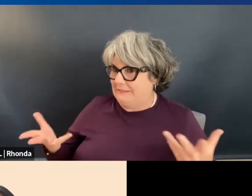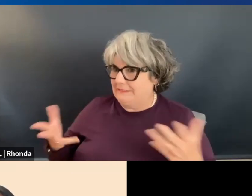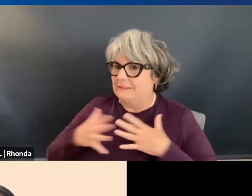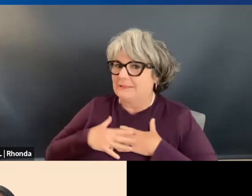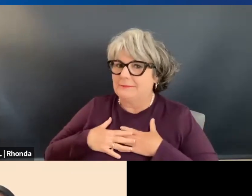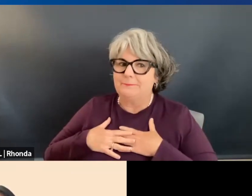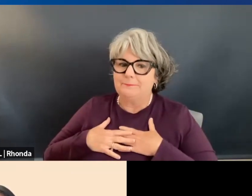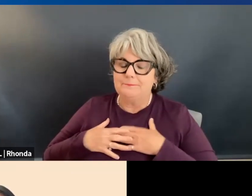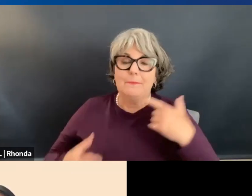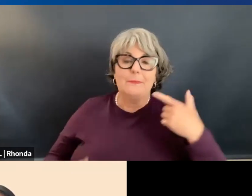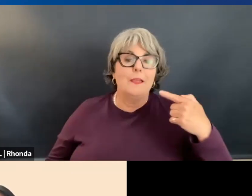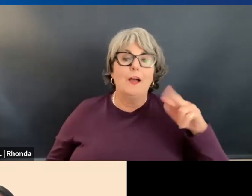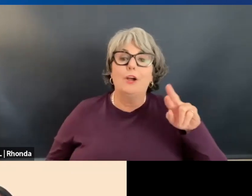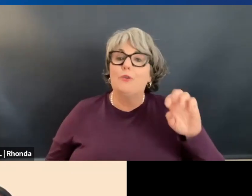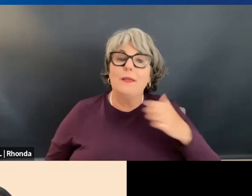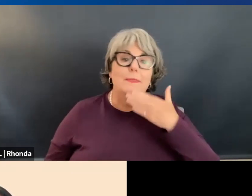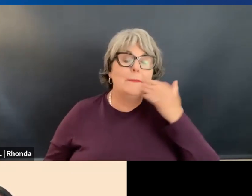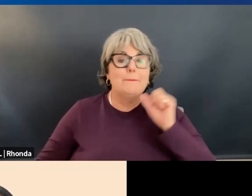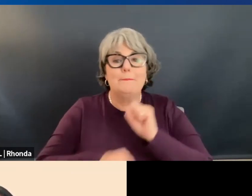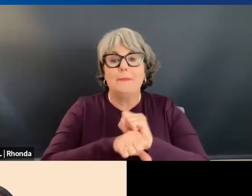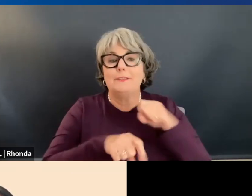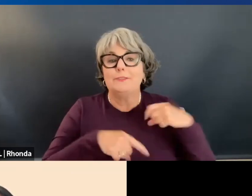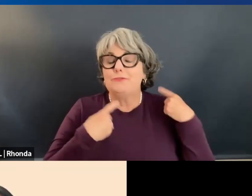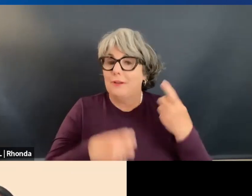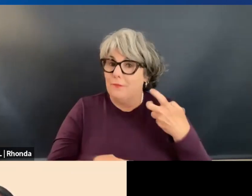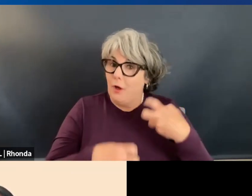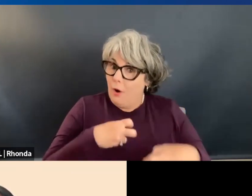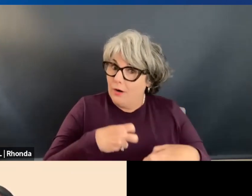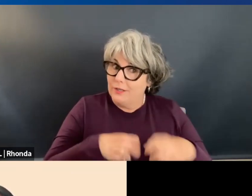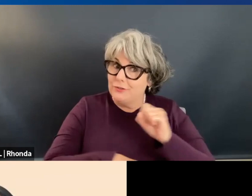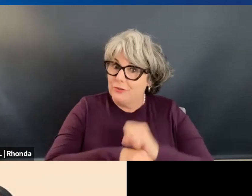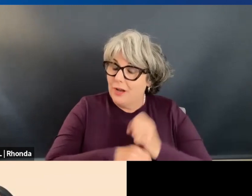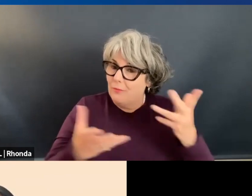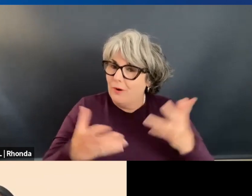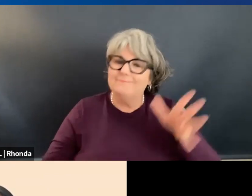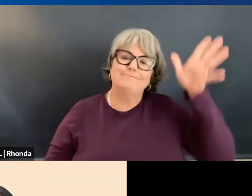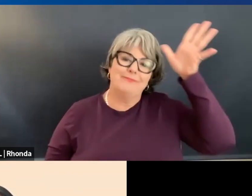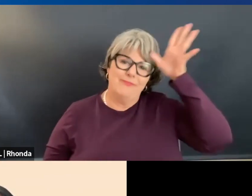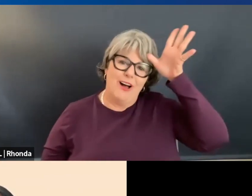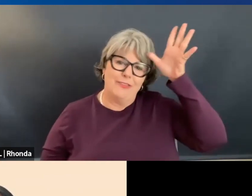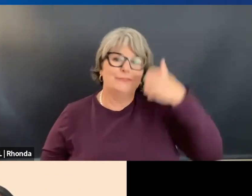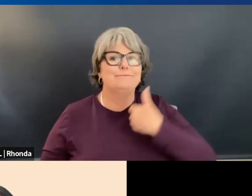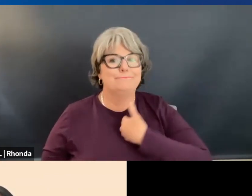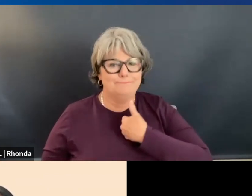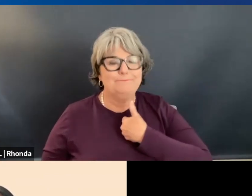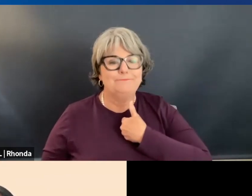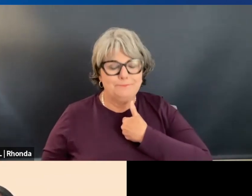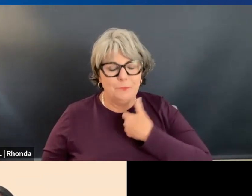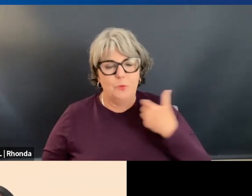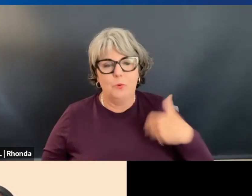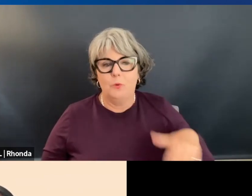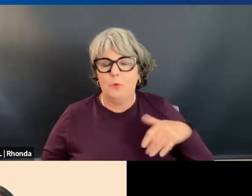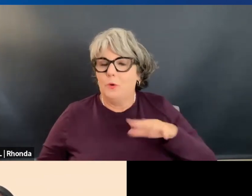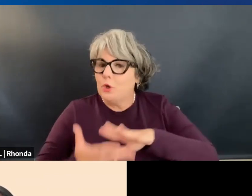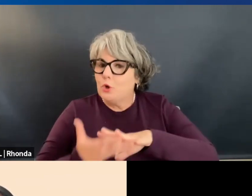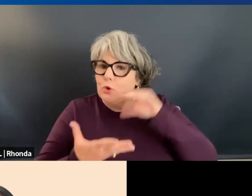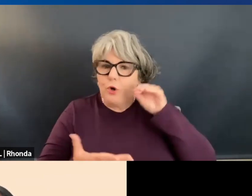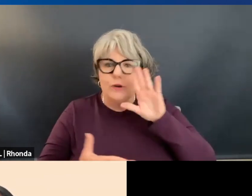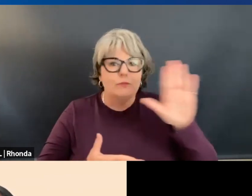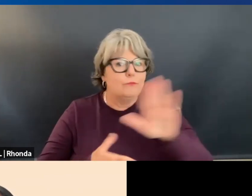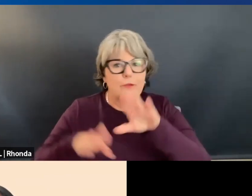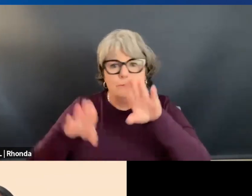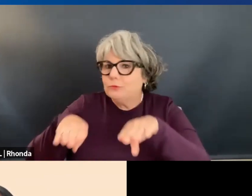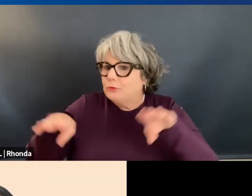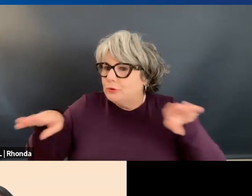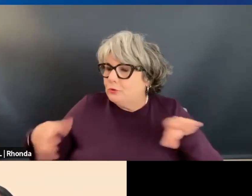Grace, know, the best job I have and the hardest job is being a father. That's, you learn from your kids, you know,